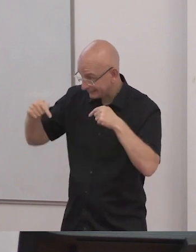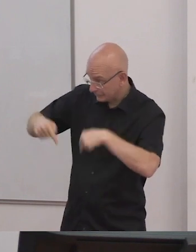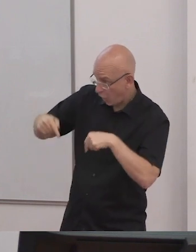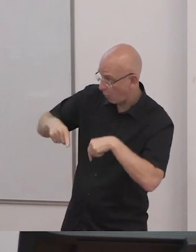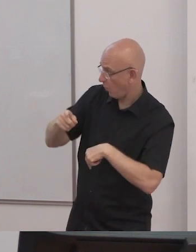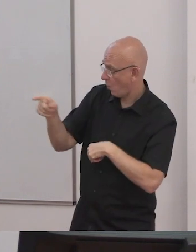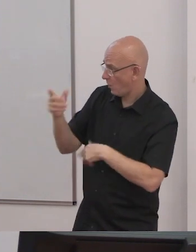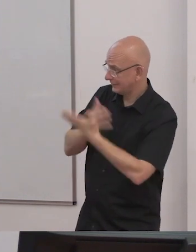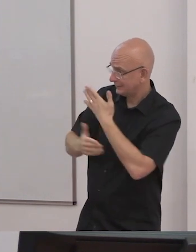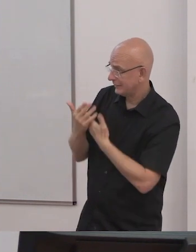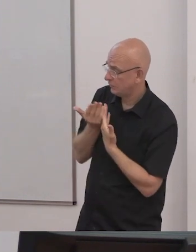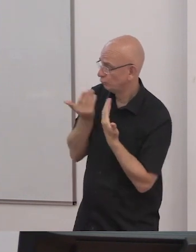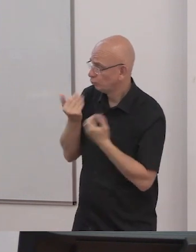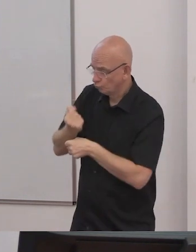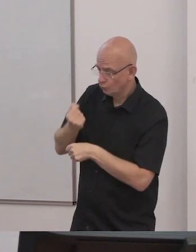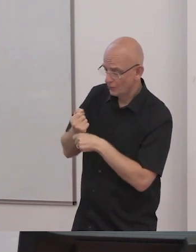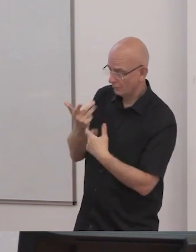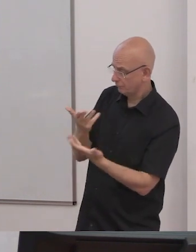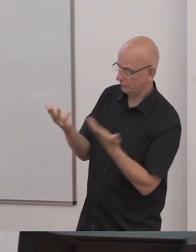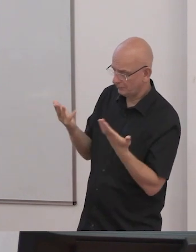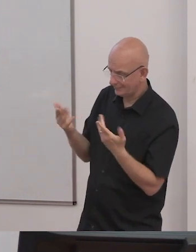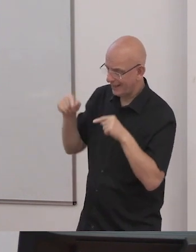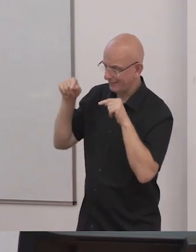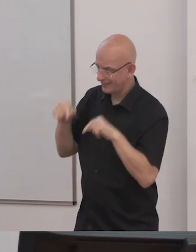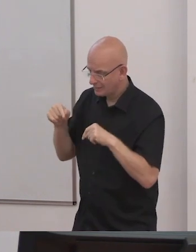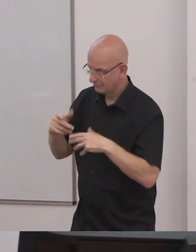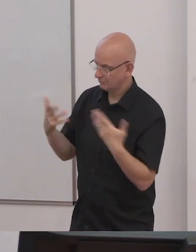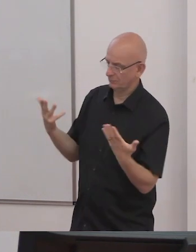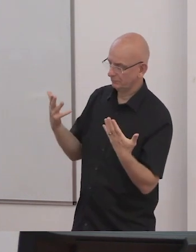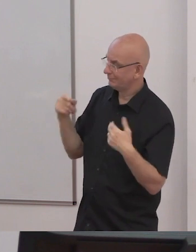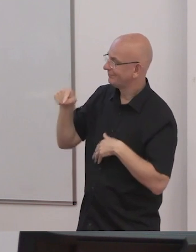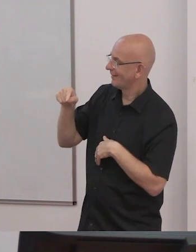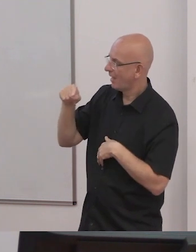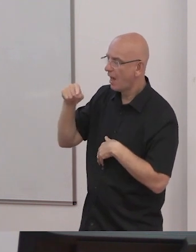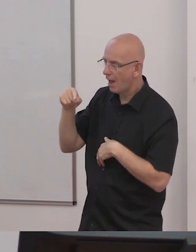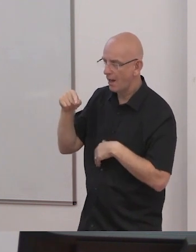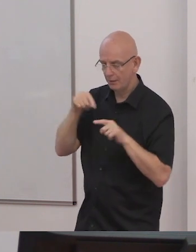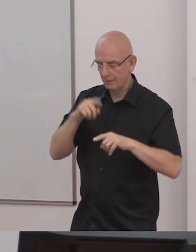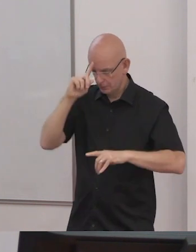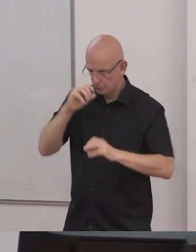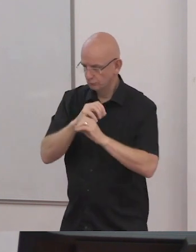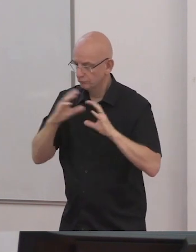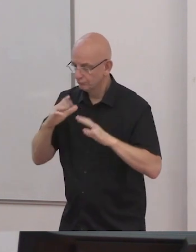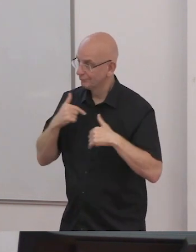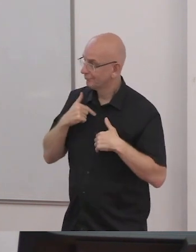knowledge and experience of a life that includes the spectrum of human diversity